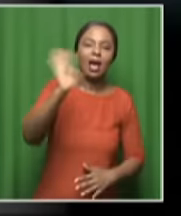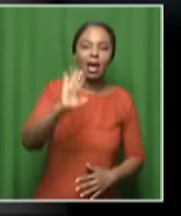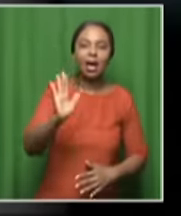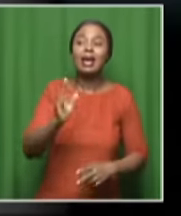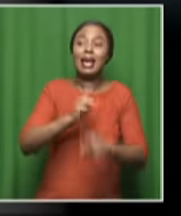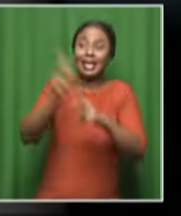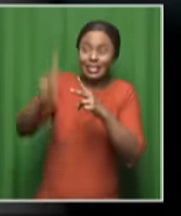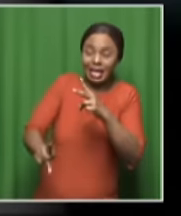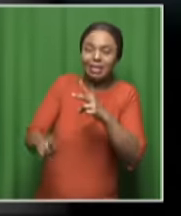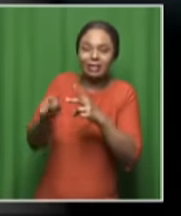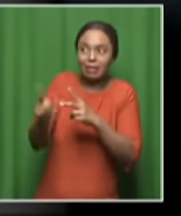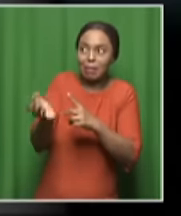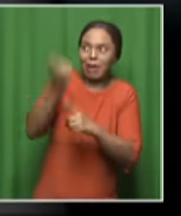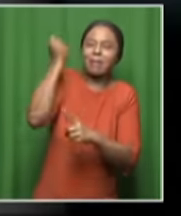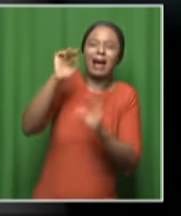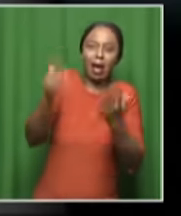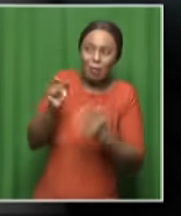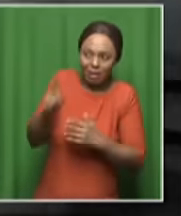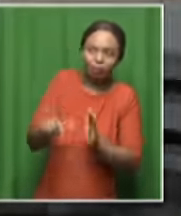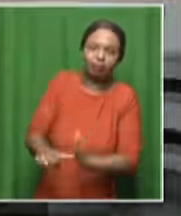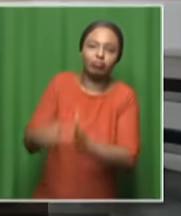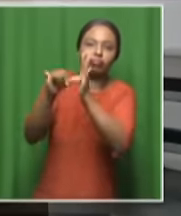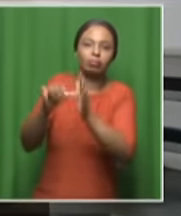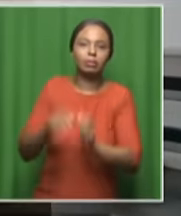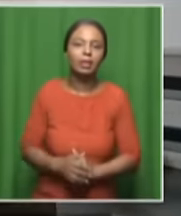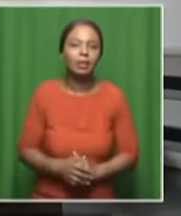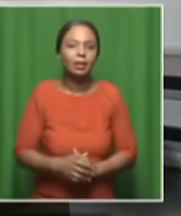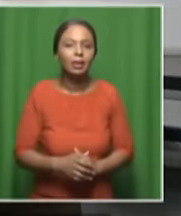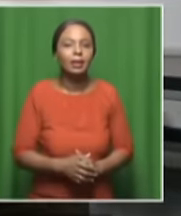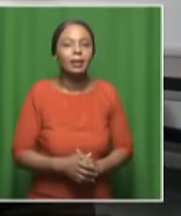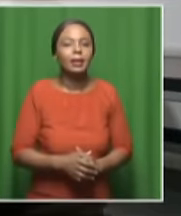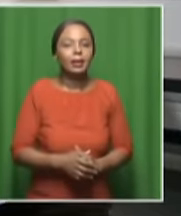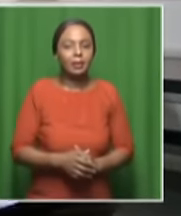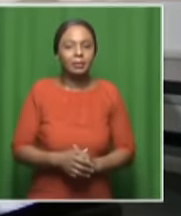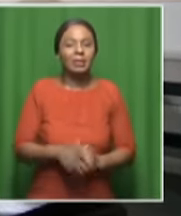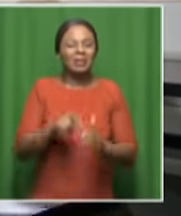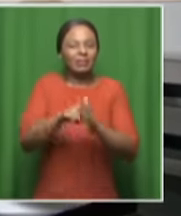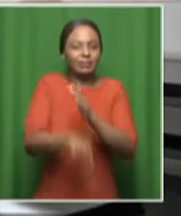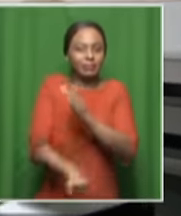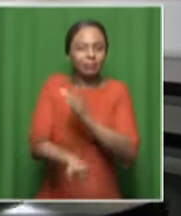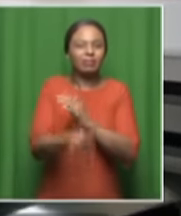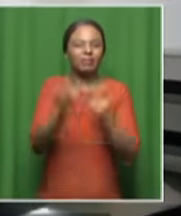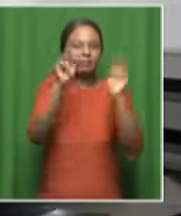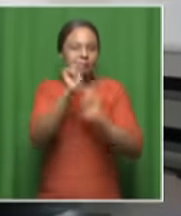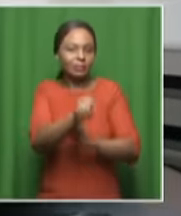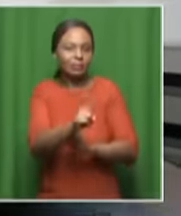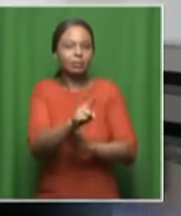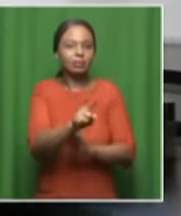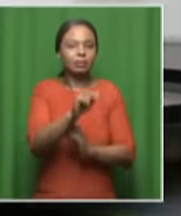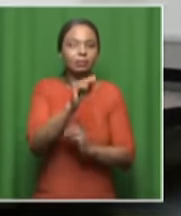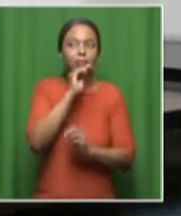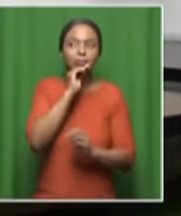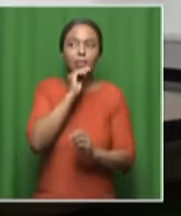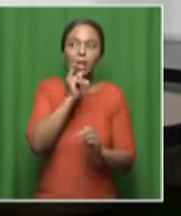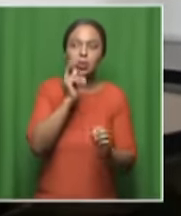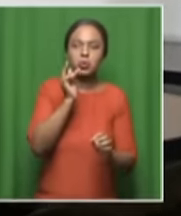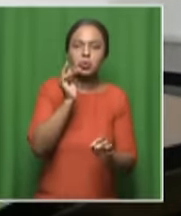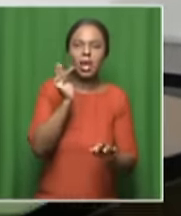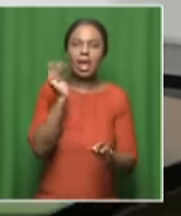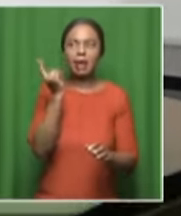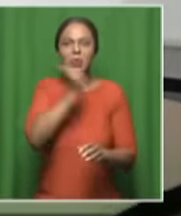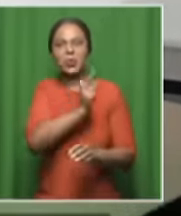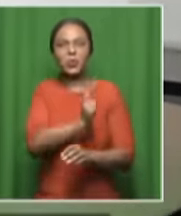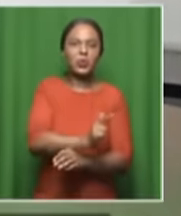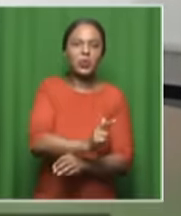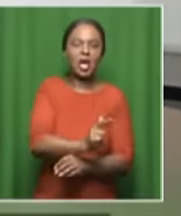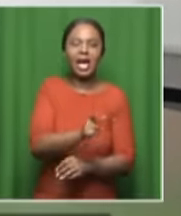is what's key. And as I wrap up with you, Farouk, perhaps we go a little bit deeper on that because it's not about playing the most fancy of football at this